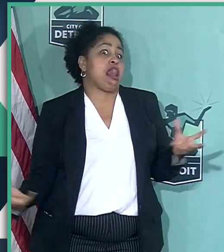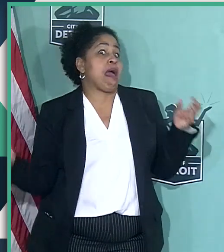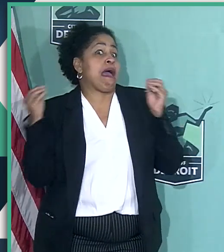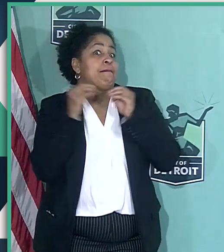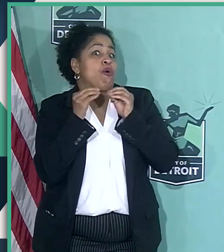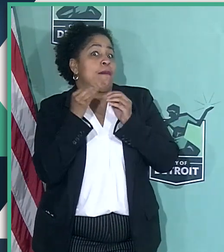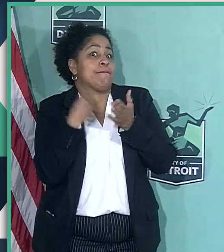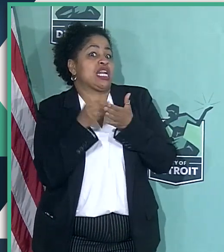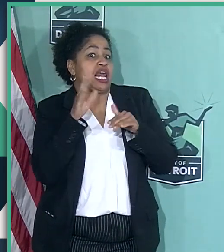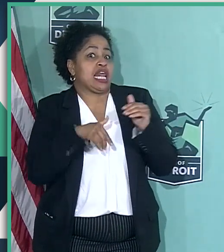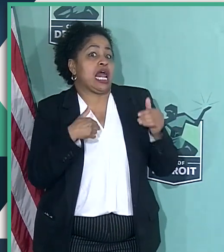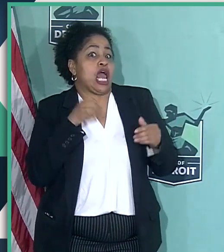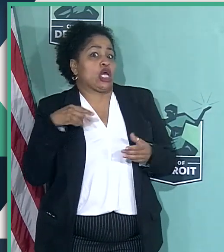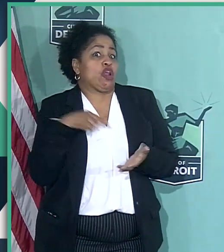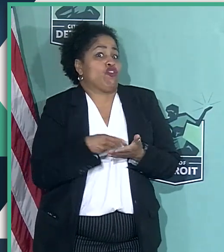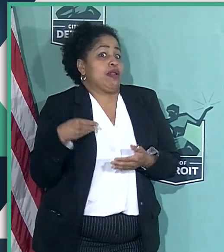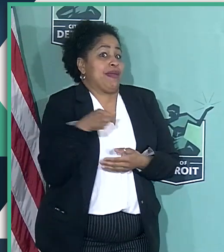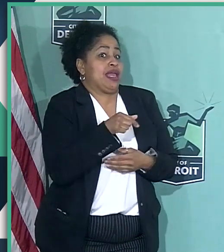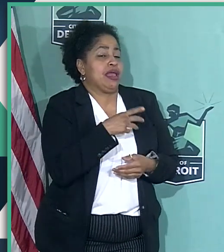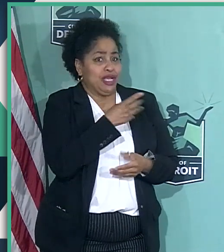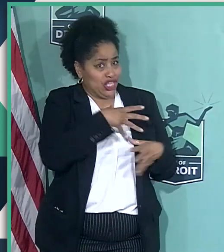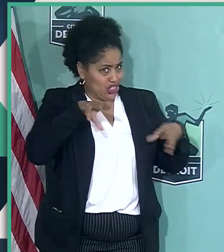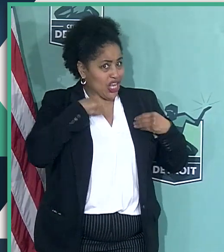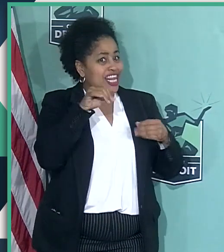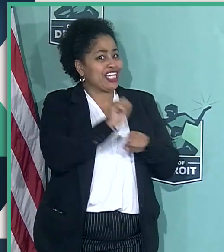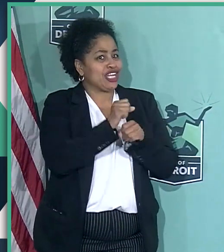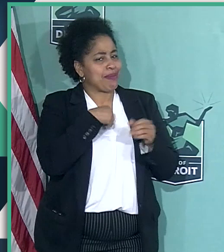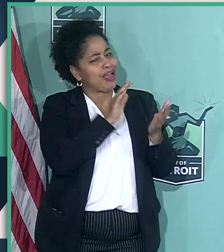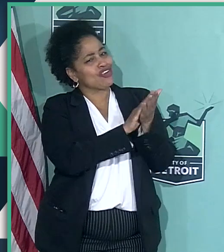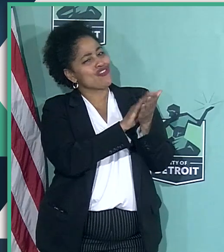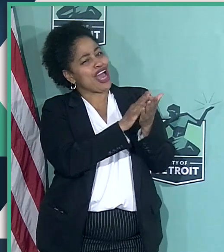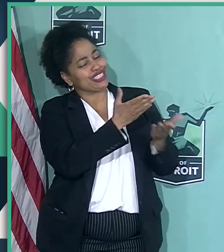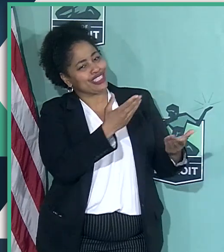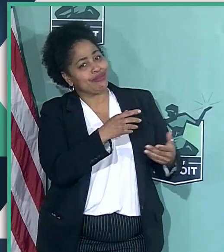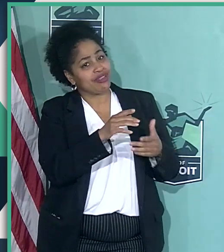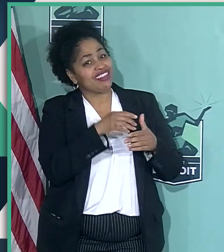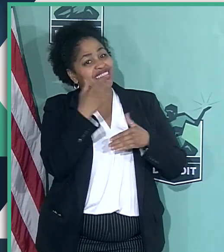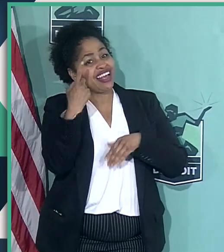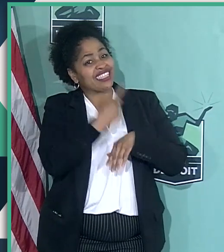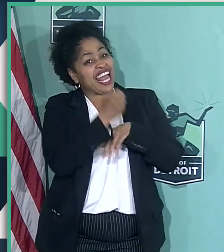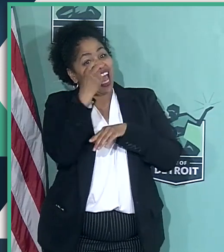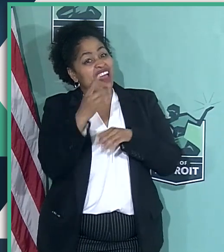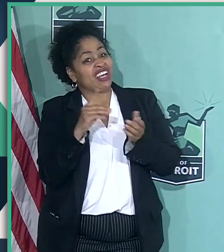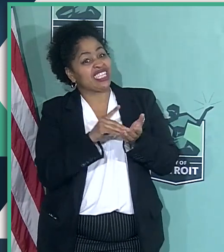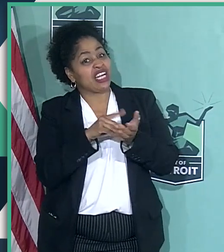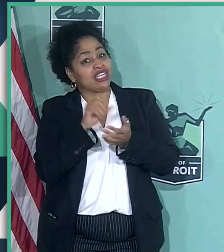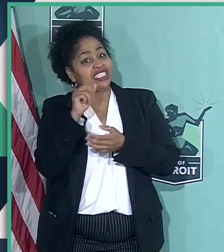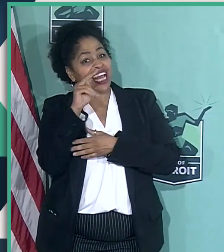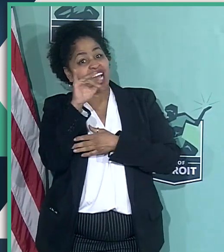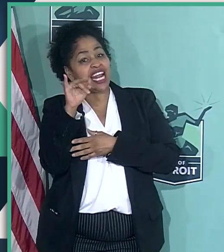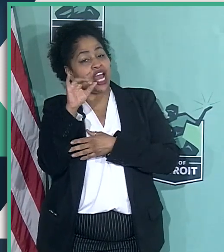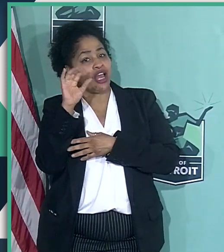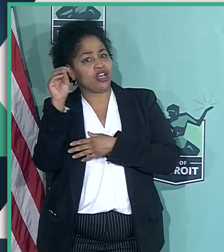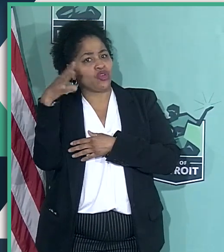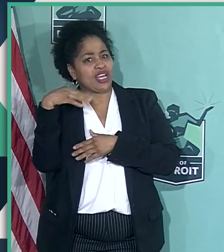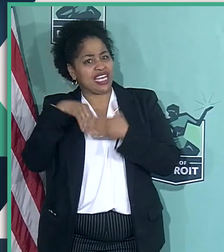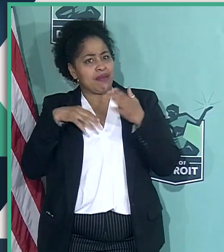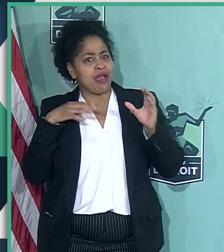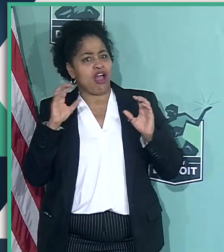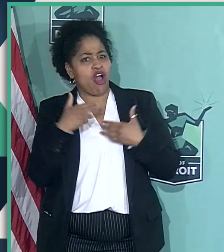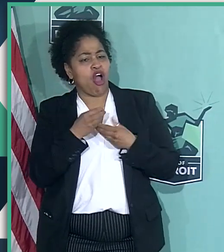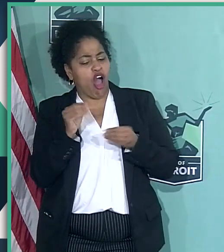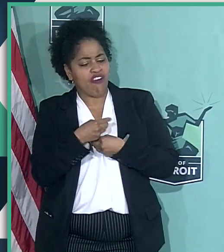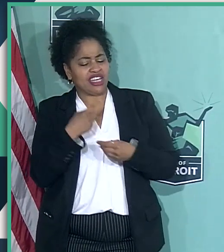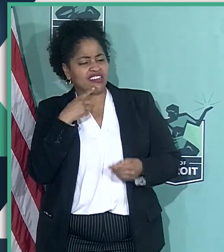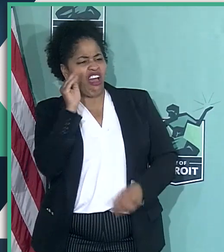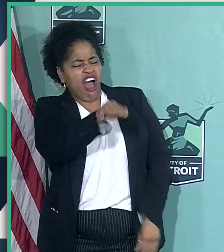was paying him. And he took the job, and I congratulated him. The next day, half the doctors at Sign of Grace were in my office, and they were yelling at me,